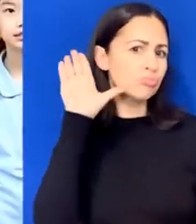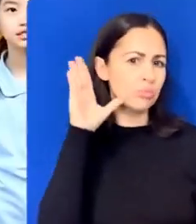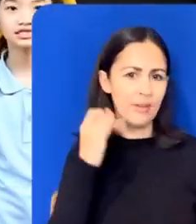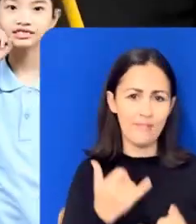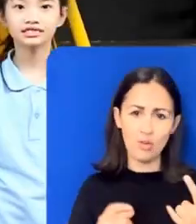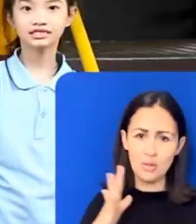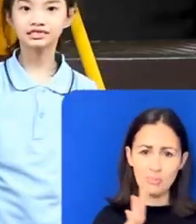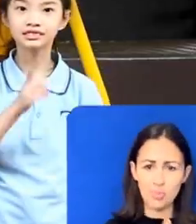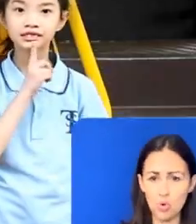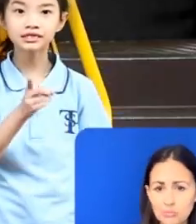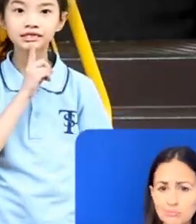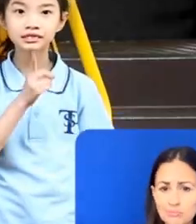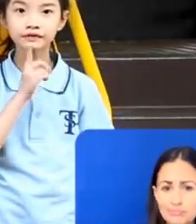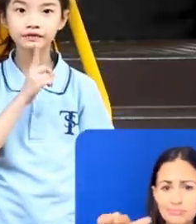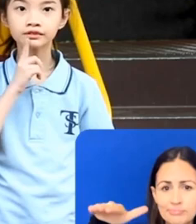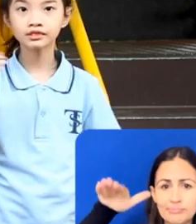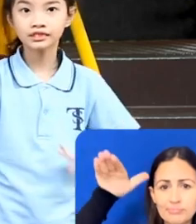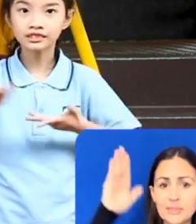life.